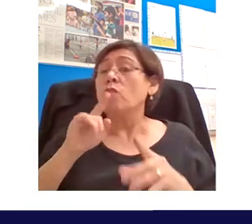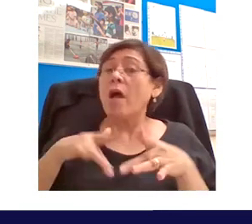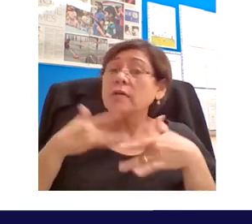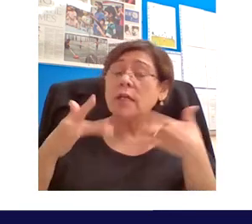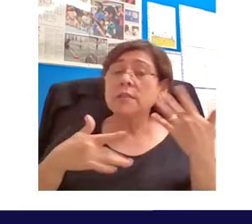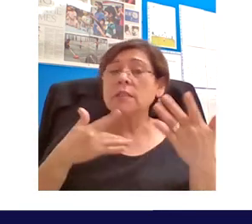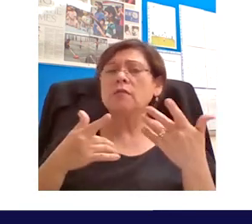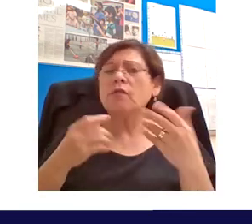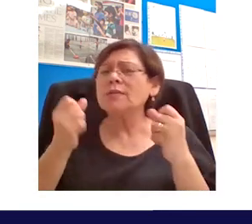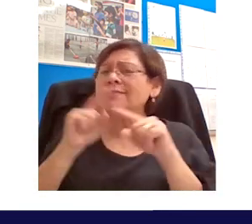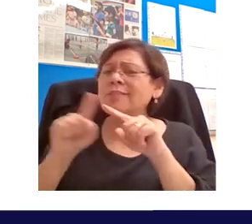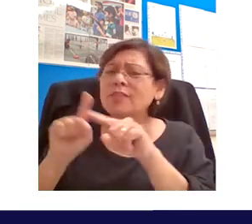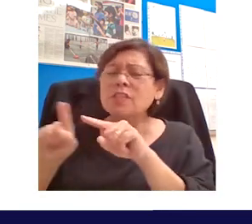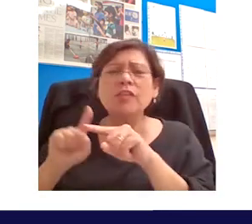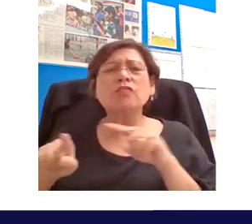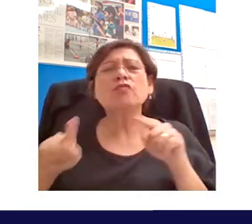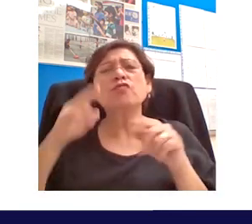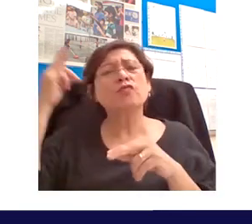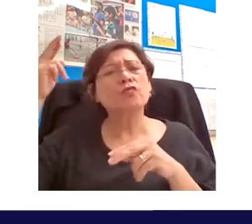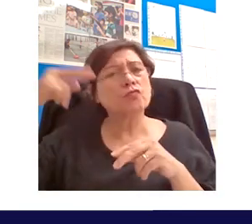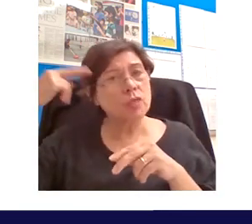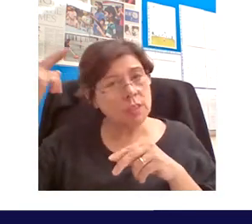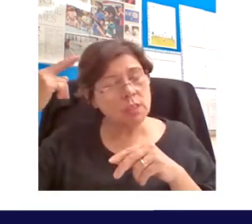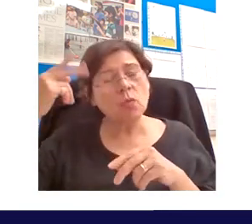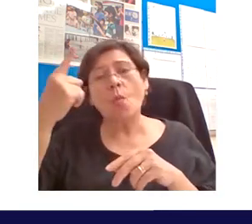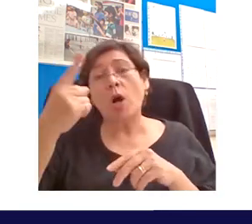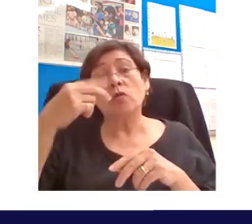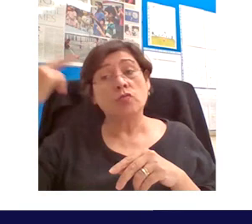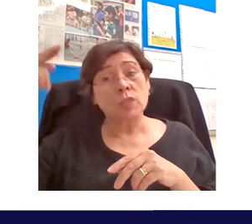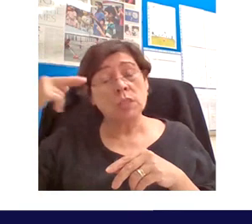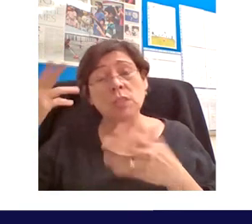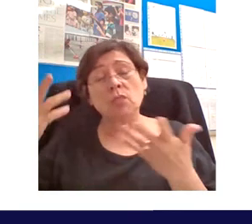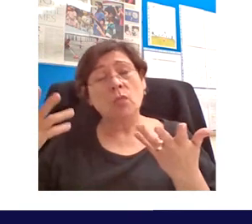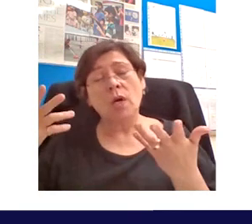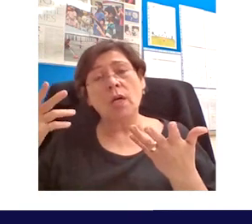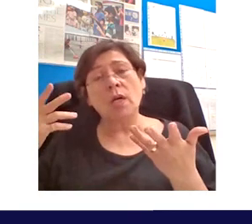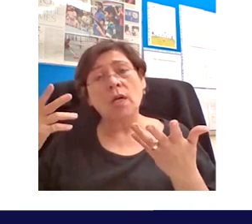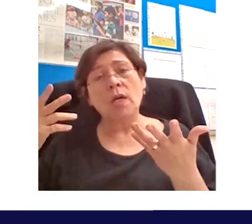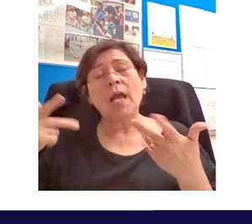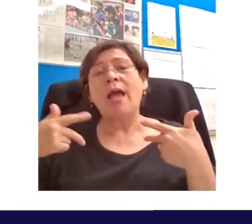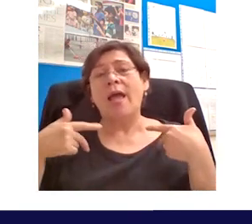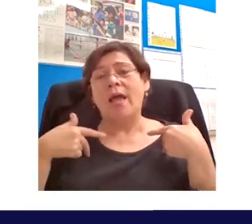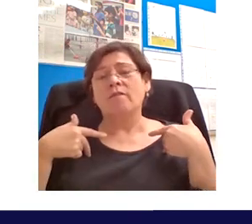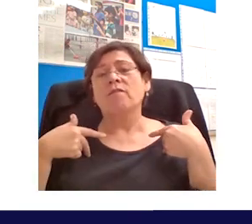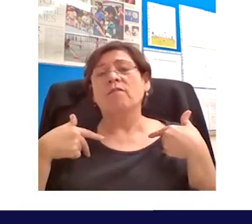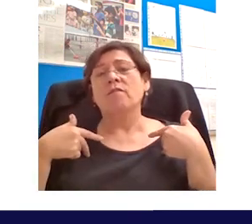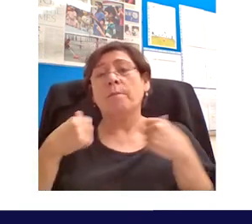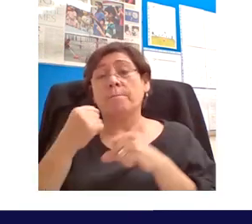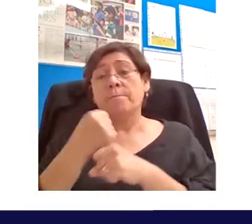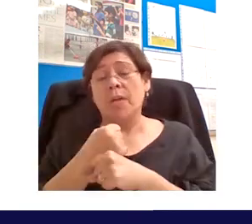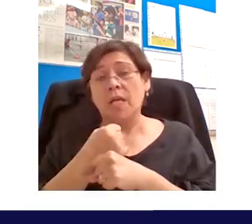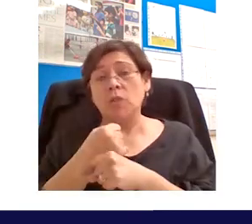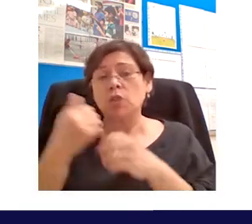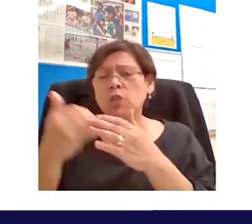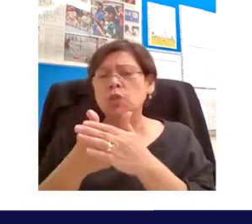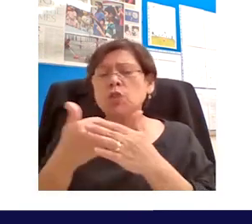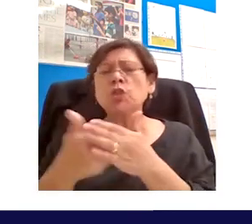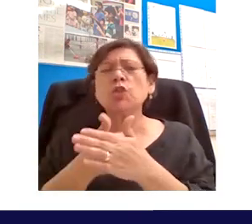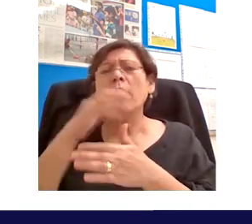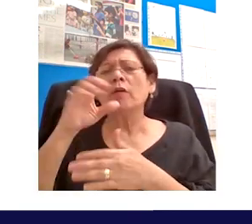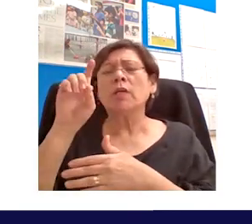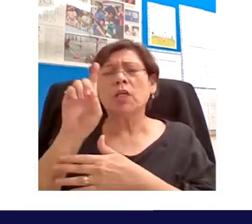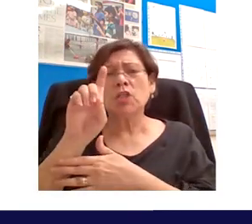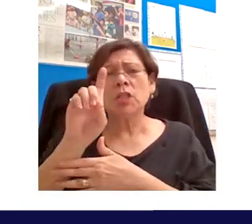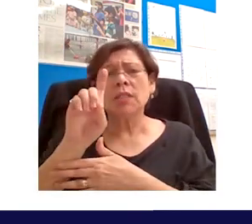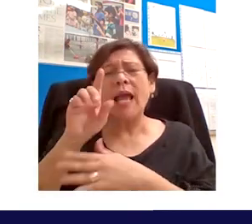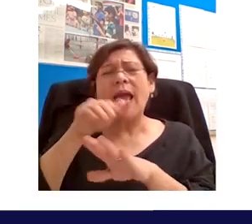of reasons one of those reasons is that um having created a new generation of educational materials at the university